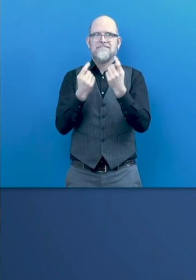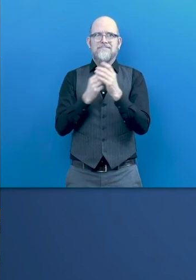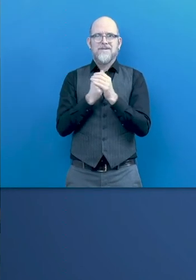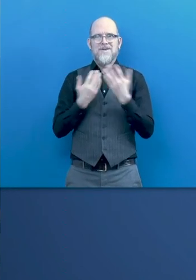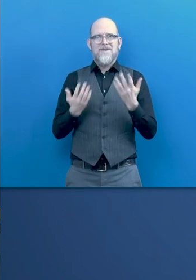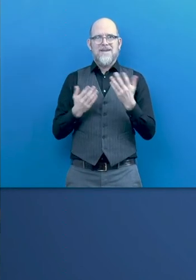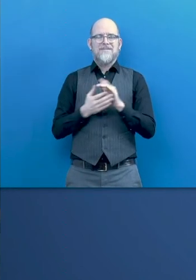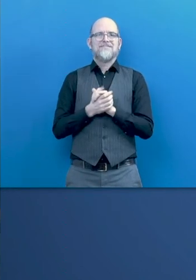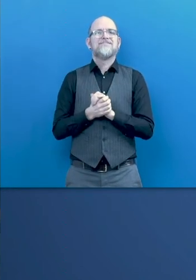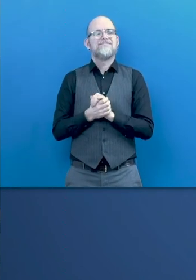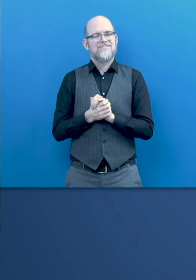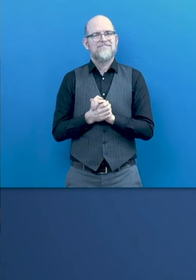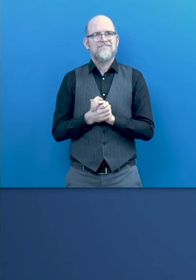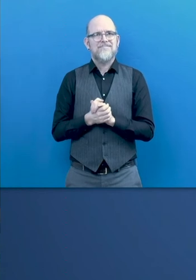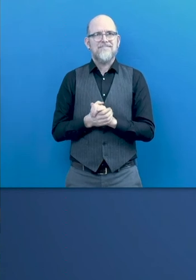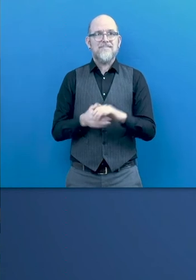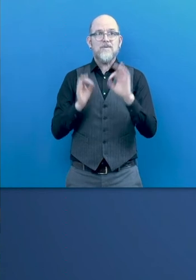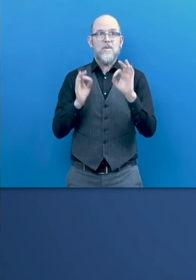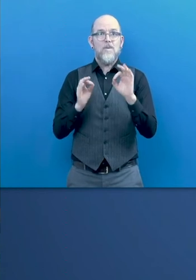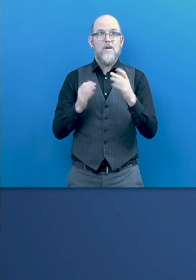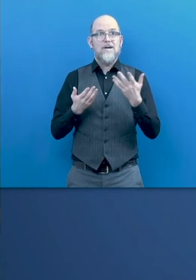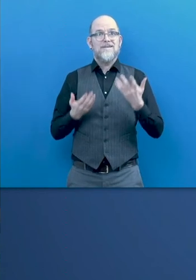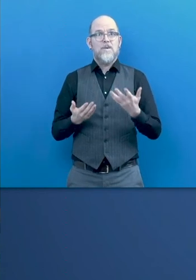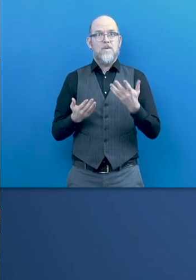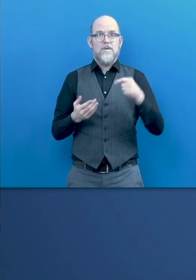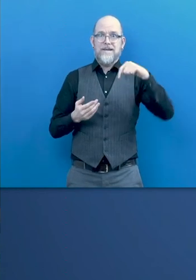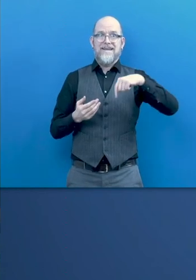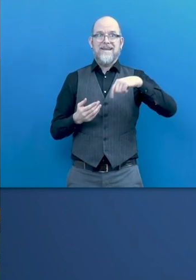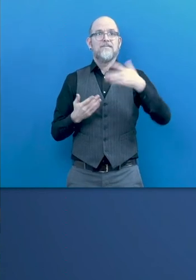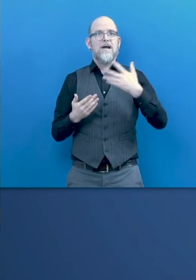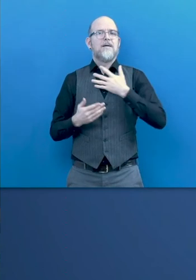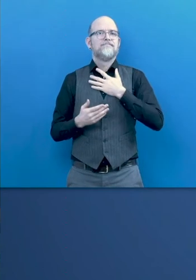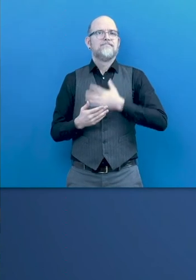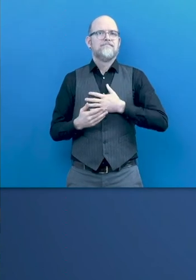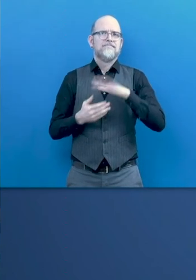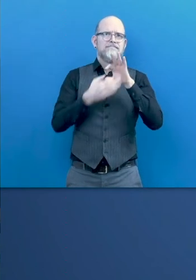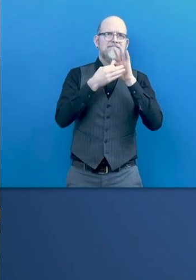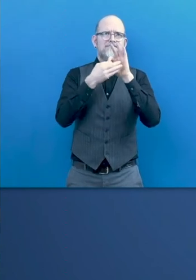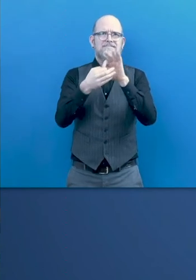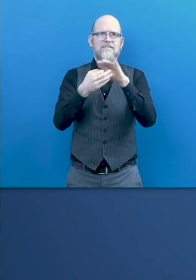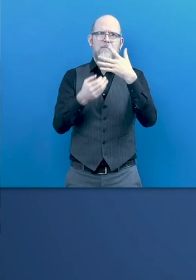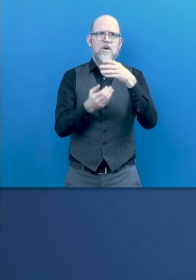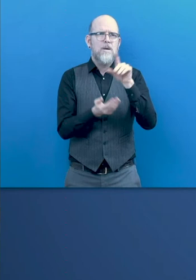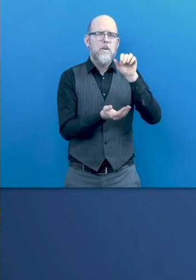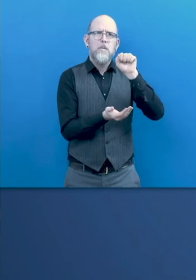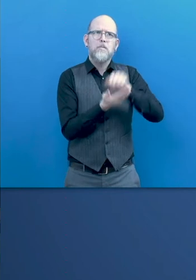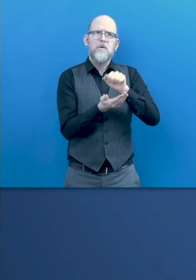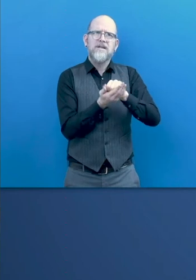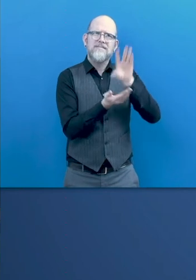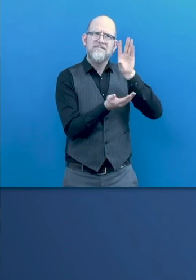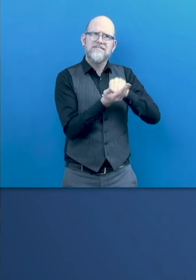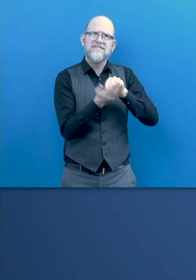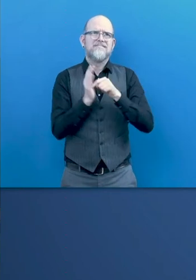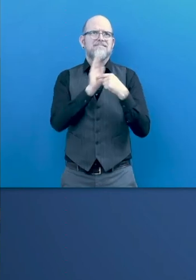Well, we are meeting today to present a report on an inclusive digital economy for people with disabilities. And